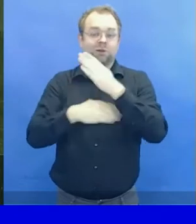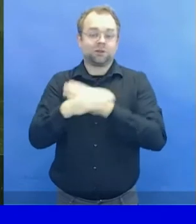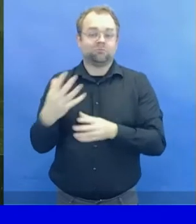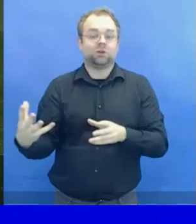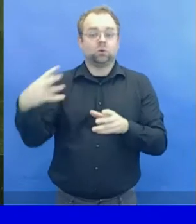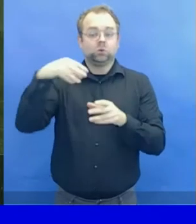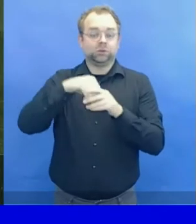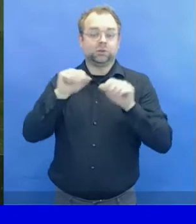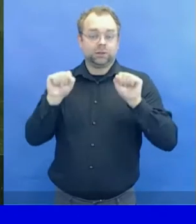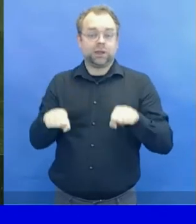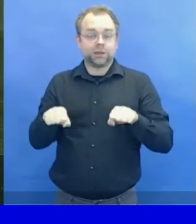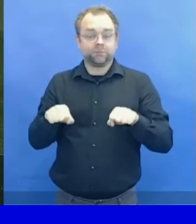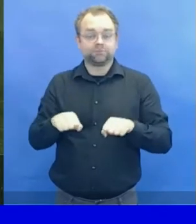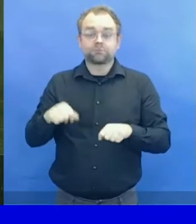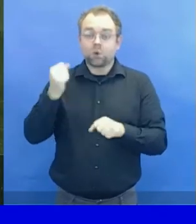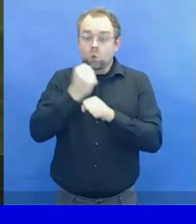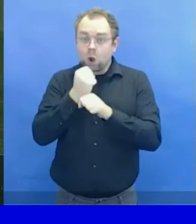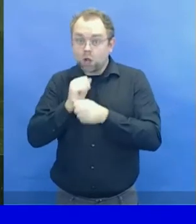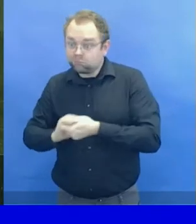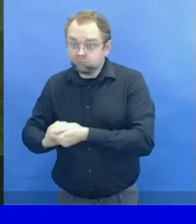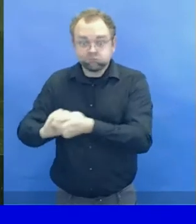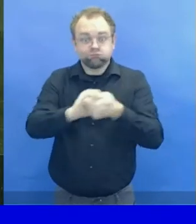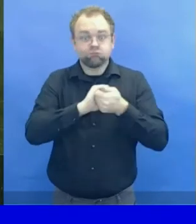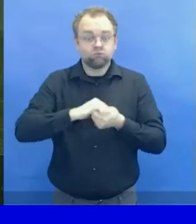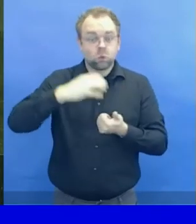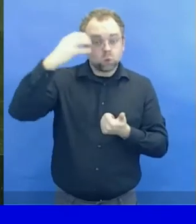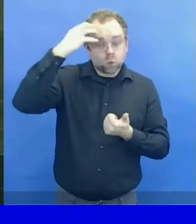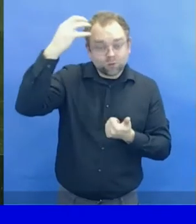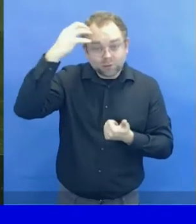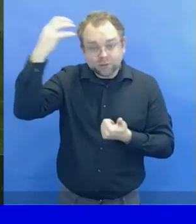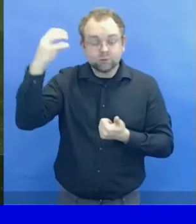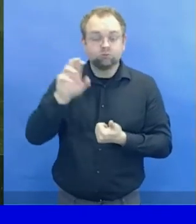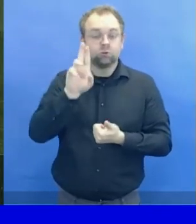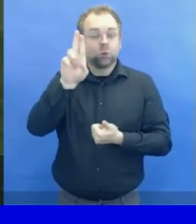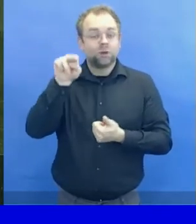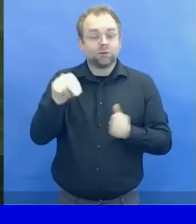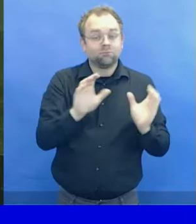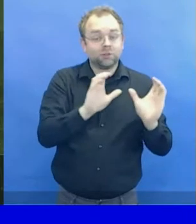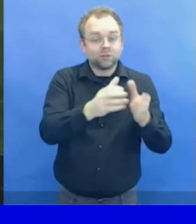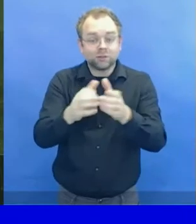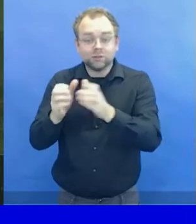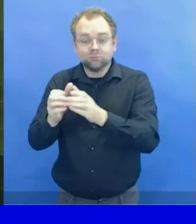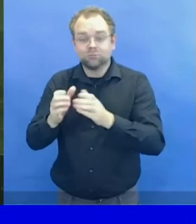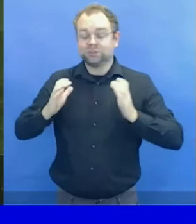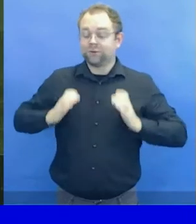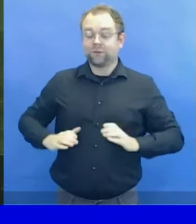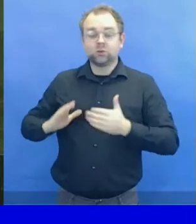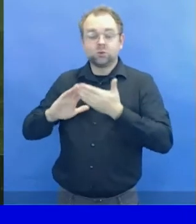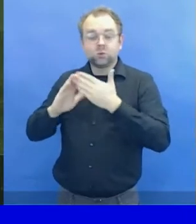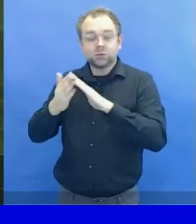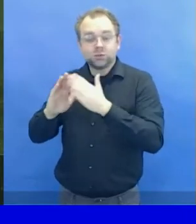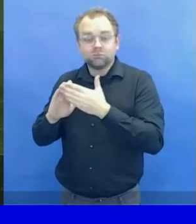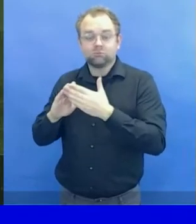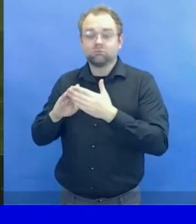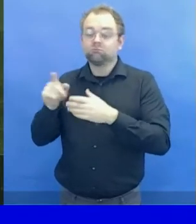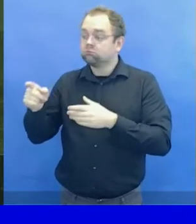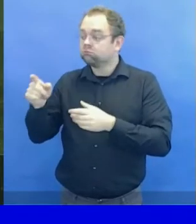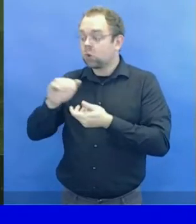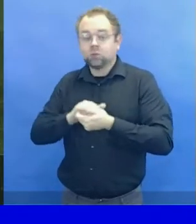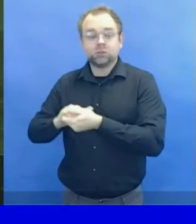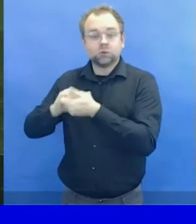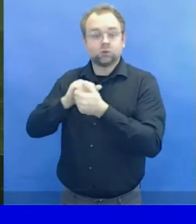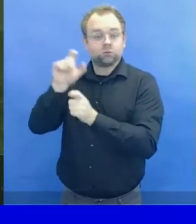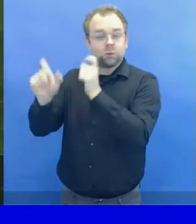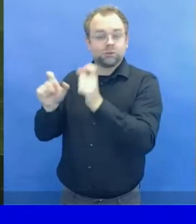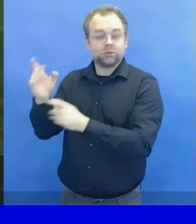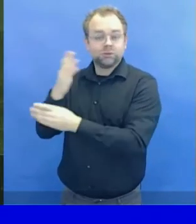persons with disabilities, the private sector and communities of experts, can we effectively implement the Convention on the Rights of Persons